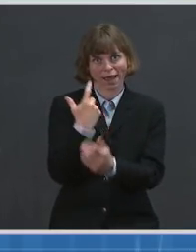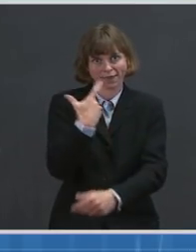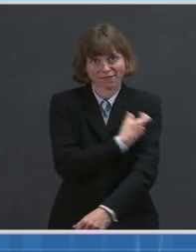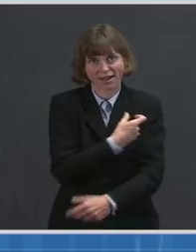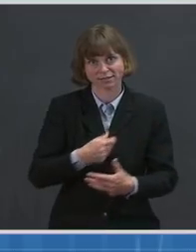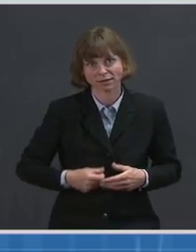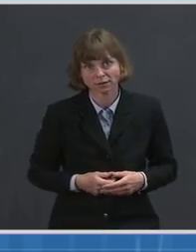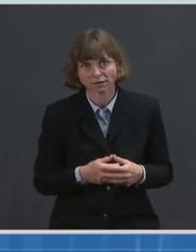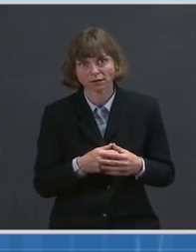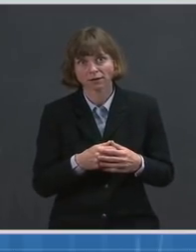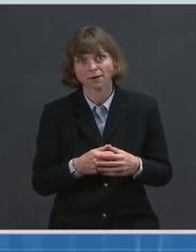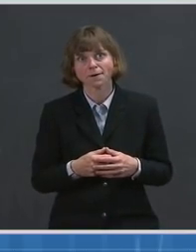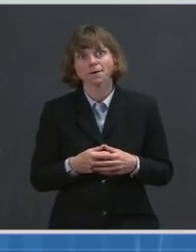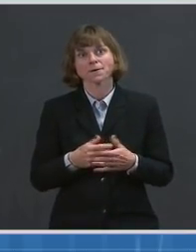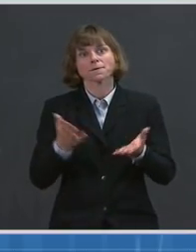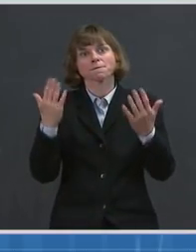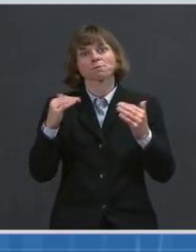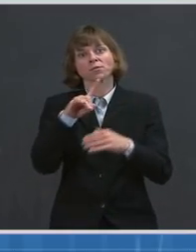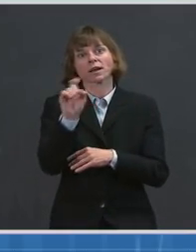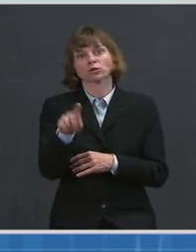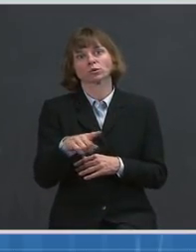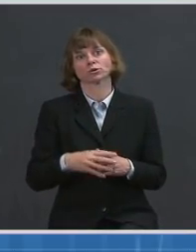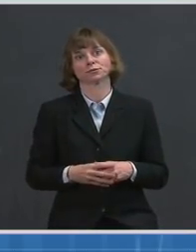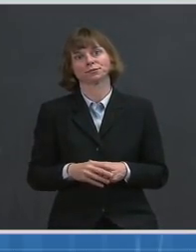Next question, we'll go to Sean Sullivan at the Washington Post.